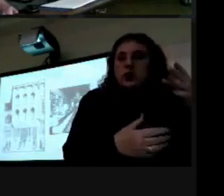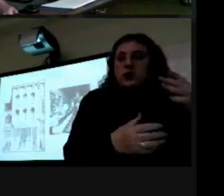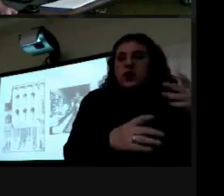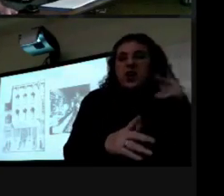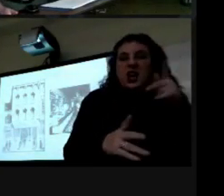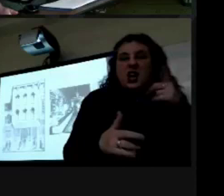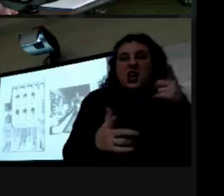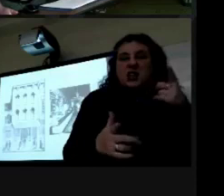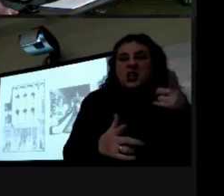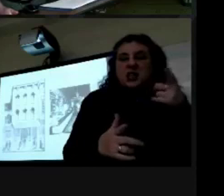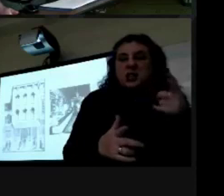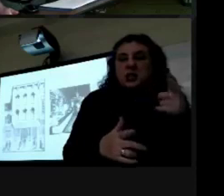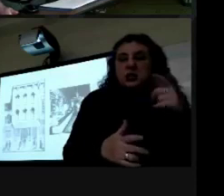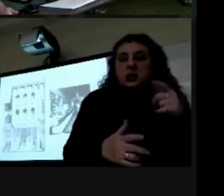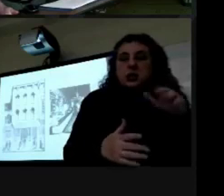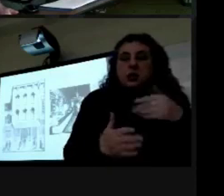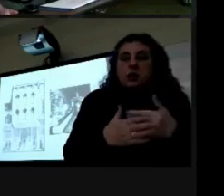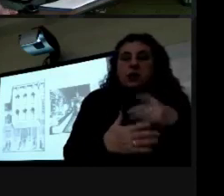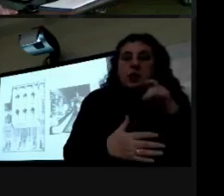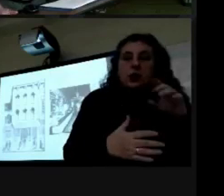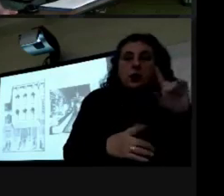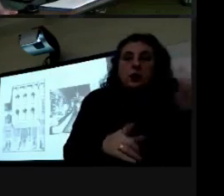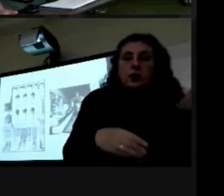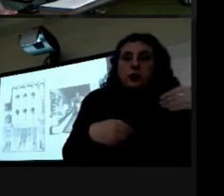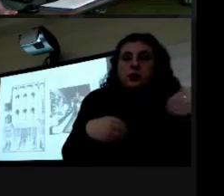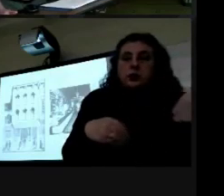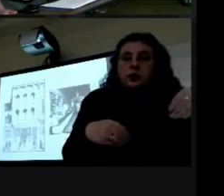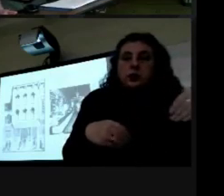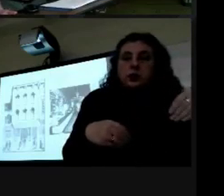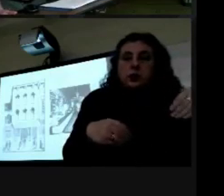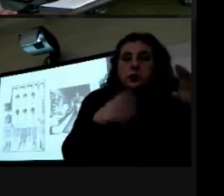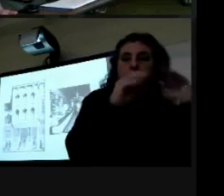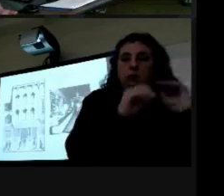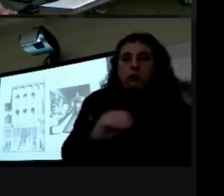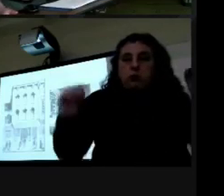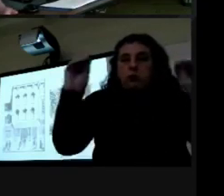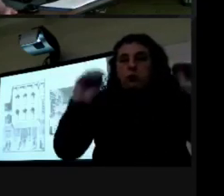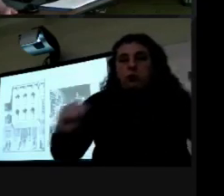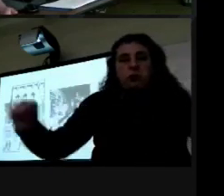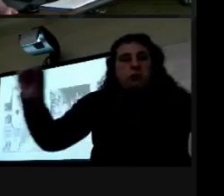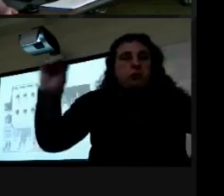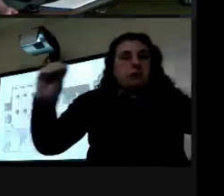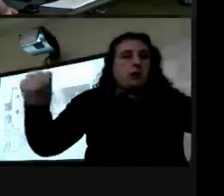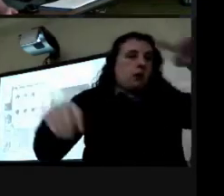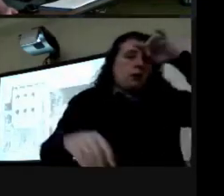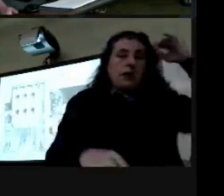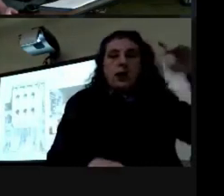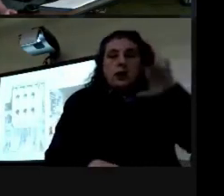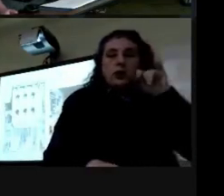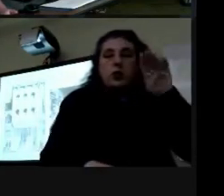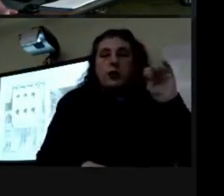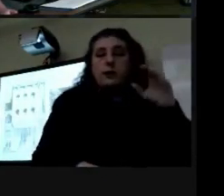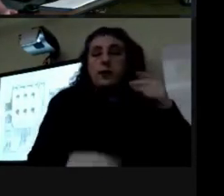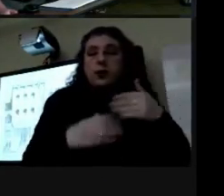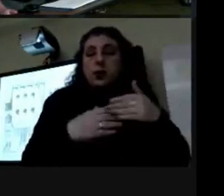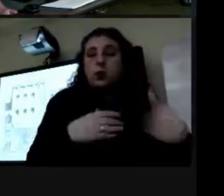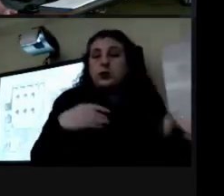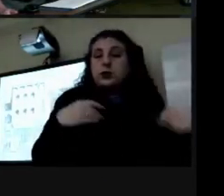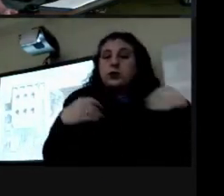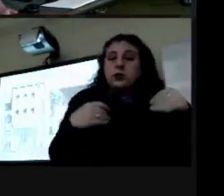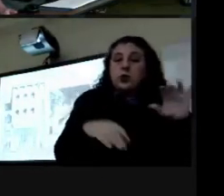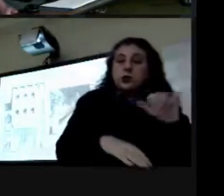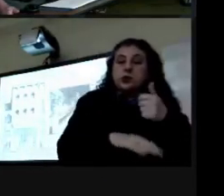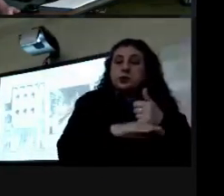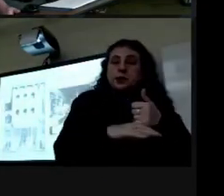diller went to the store directly and draped it in black cake the remainder of the store's existence